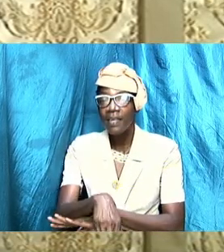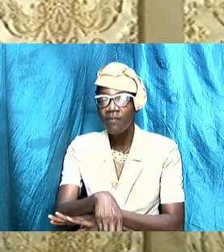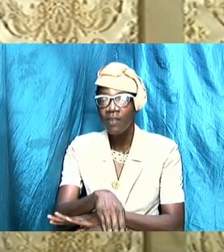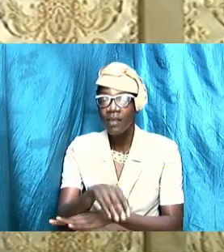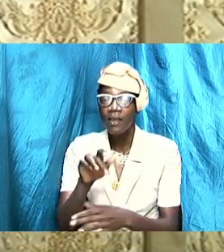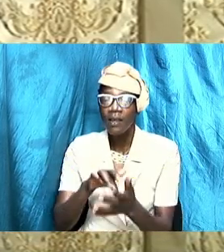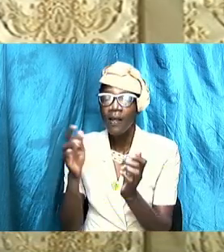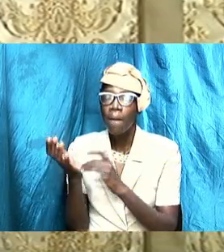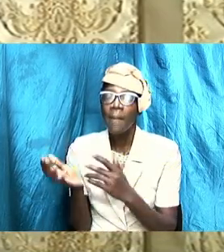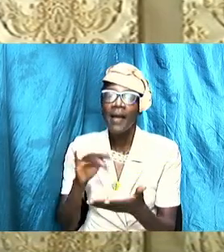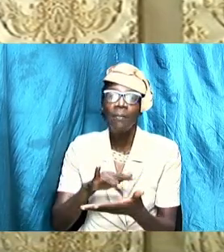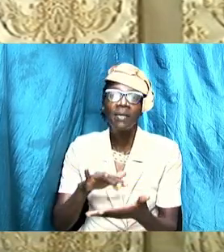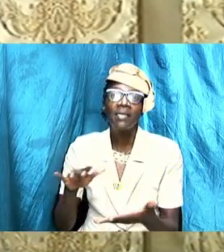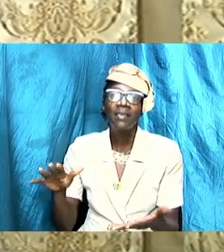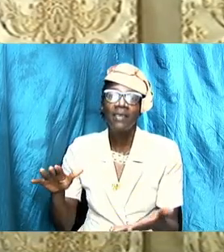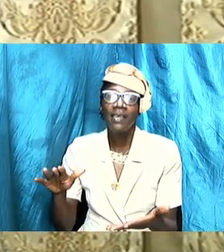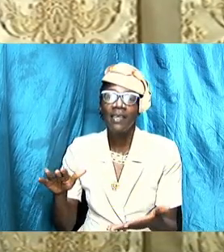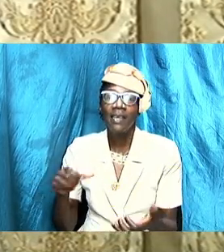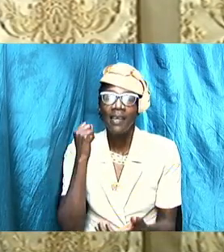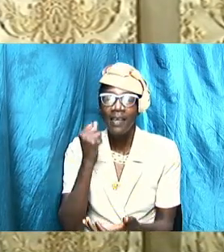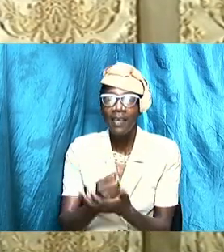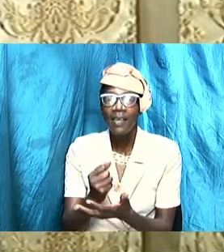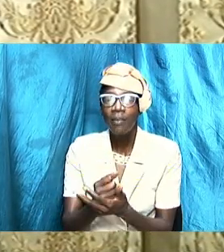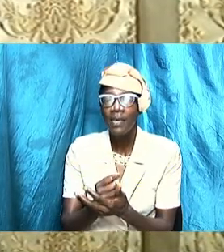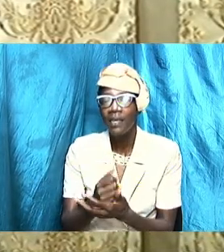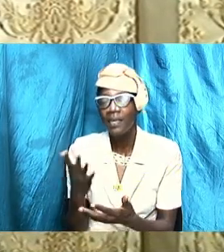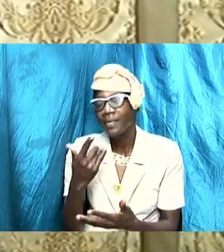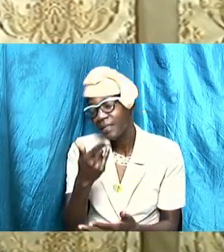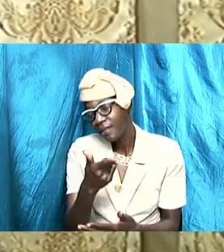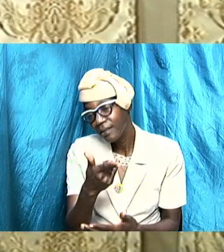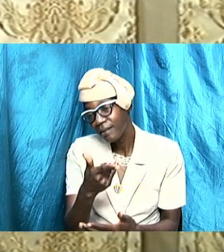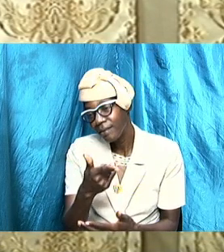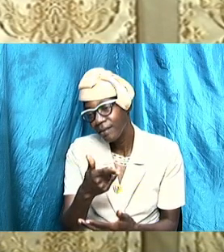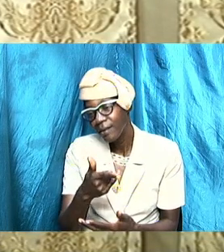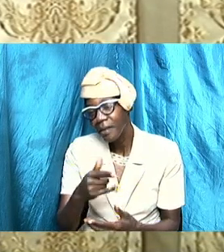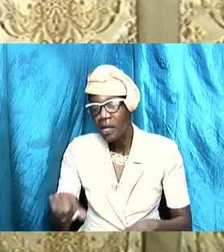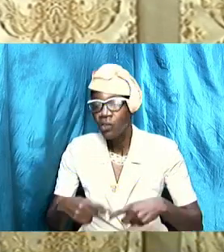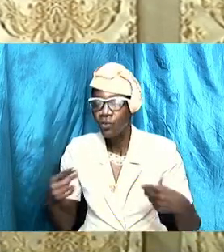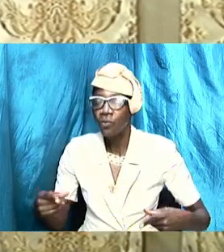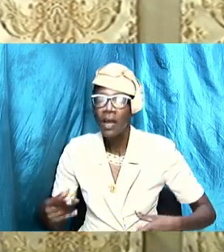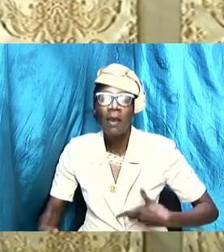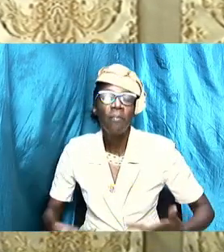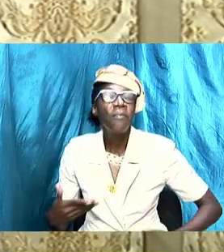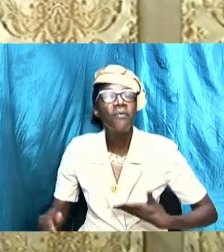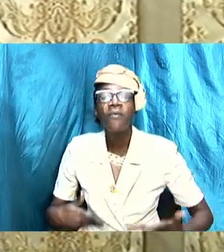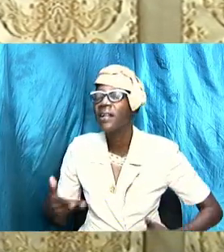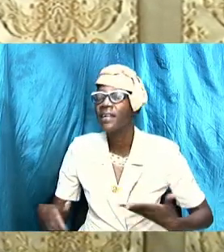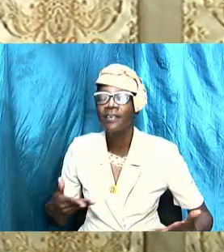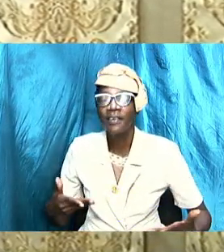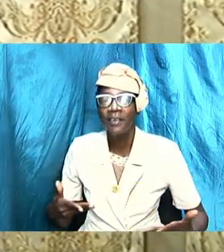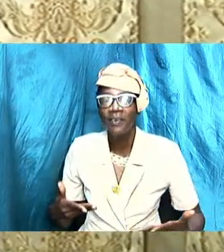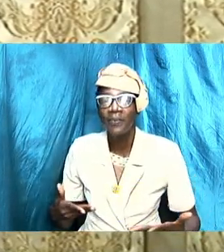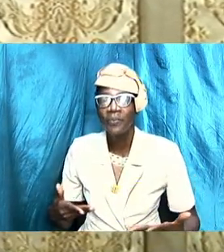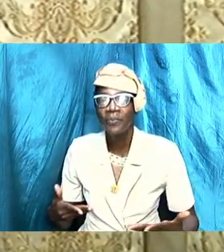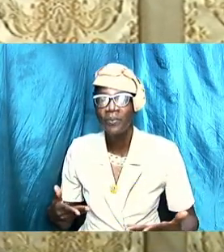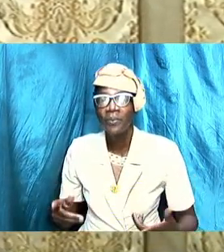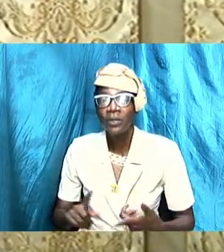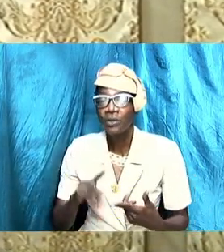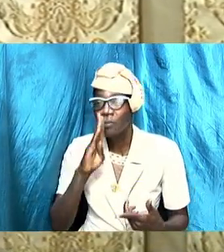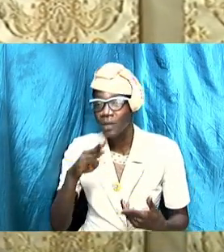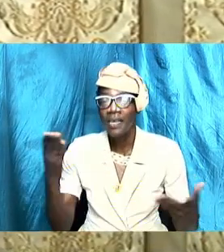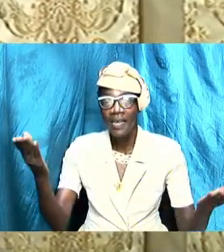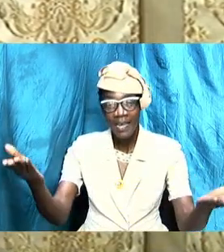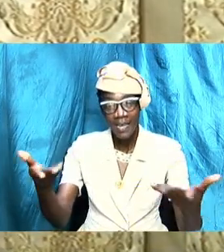study. Amen. It is my great privilege and pleasure to be